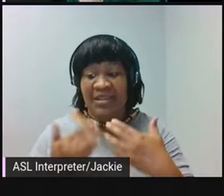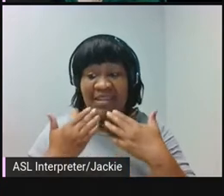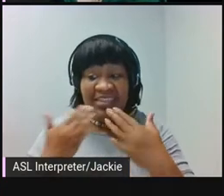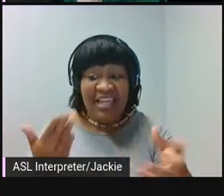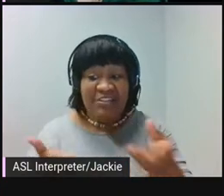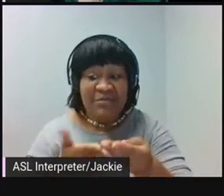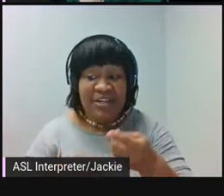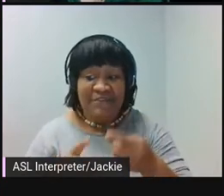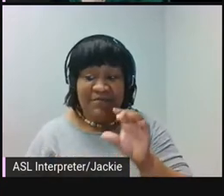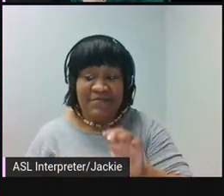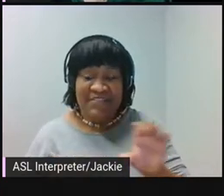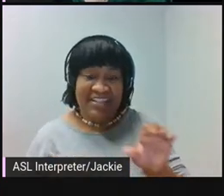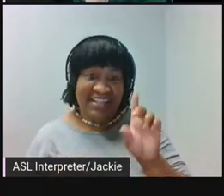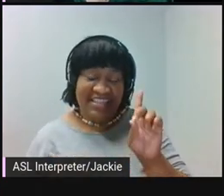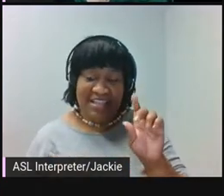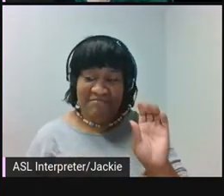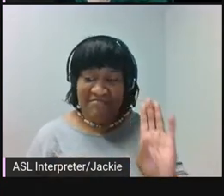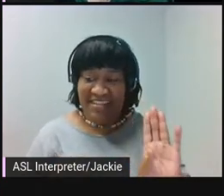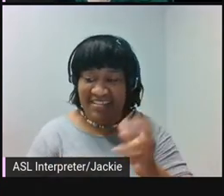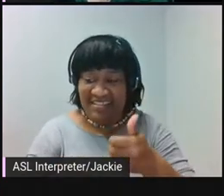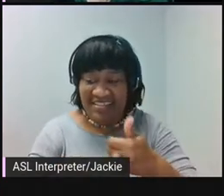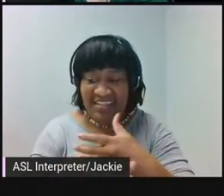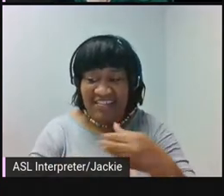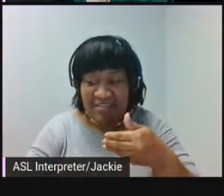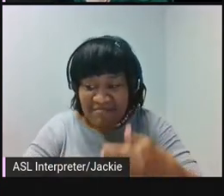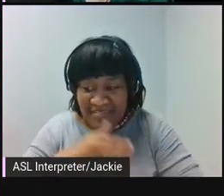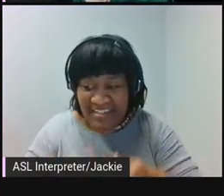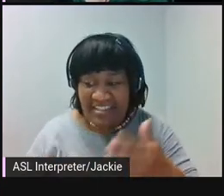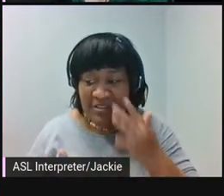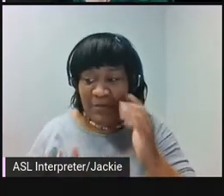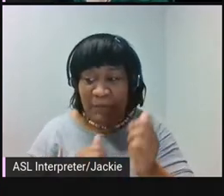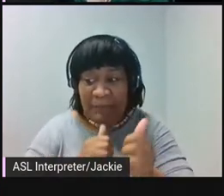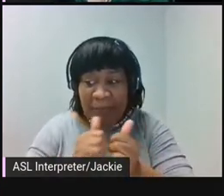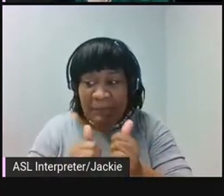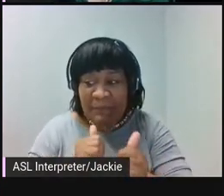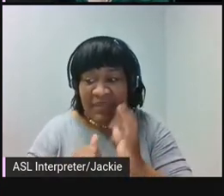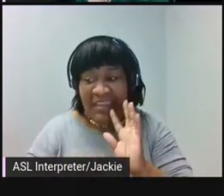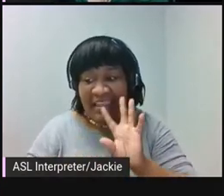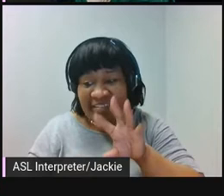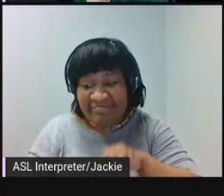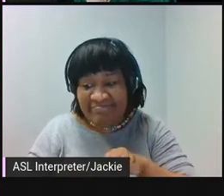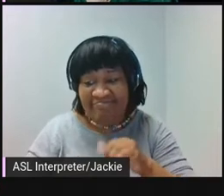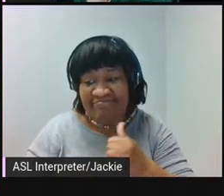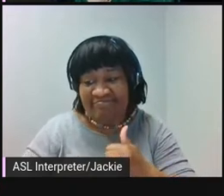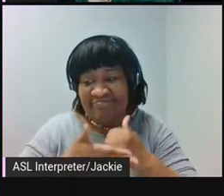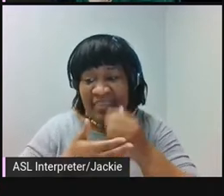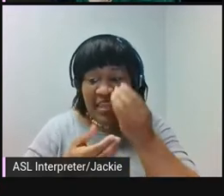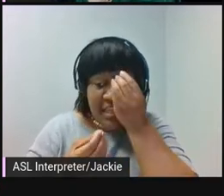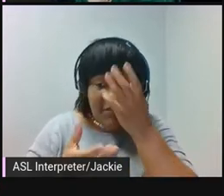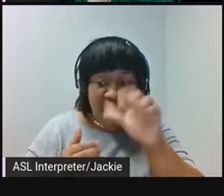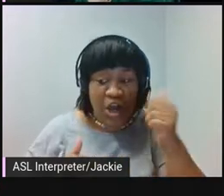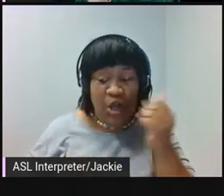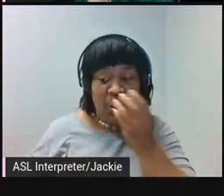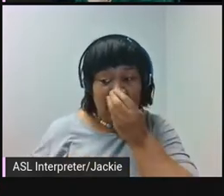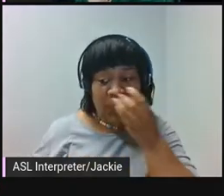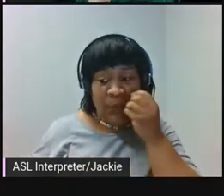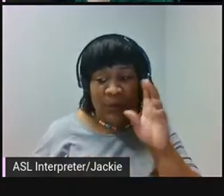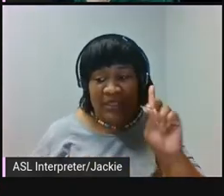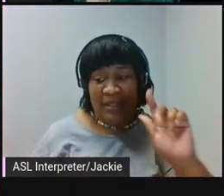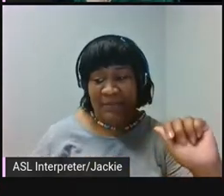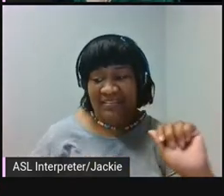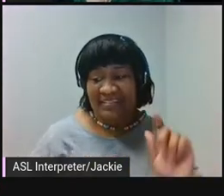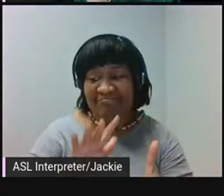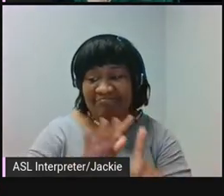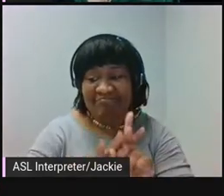funding by Creative Capital, the database in process will compete and interfere with other informative rose databases